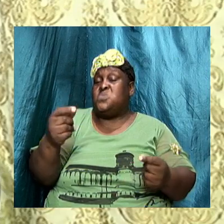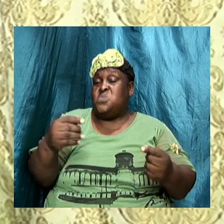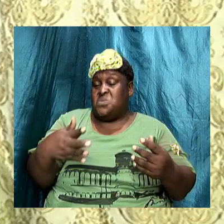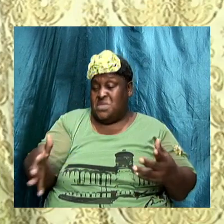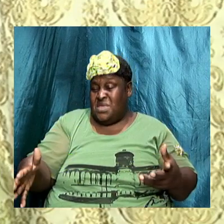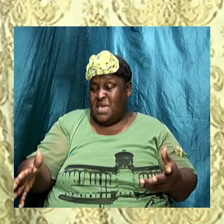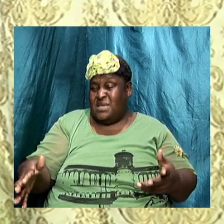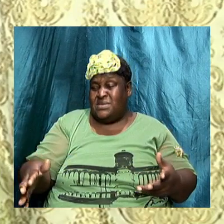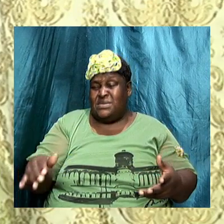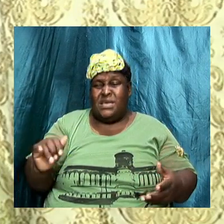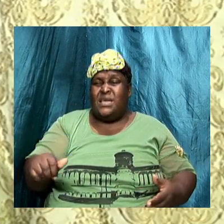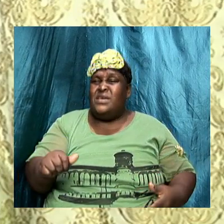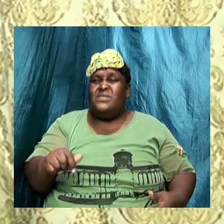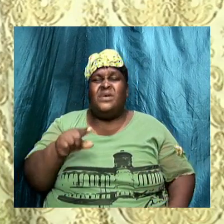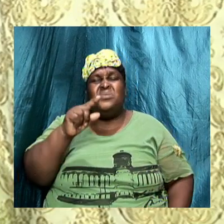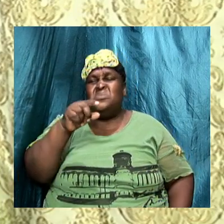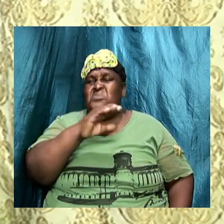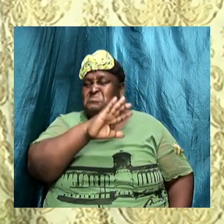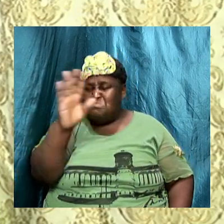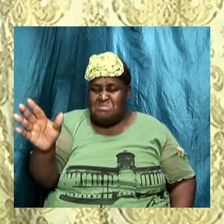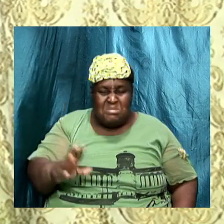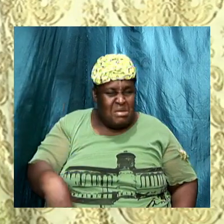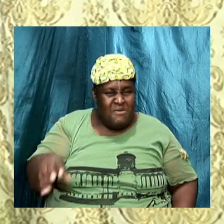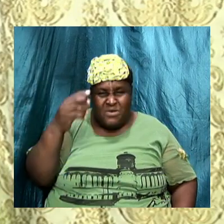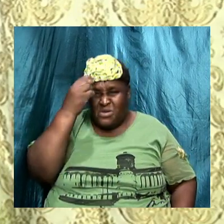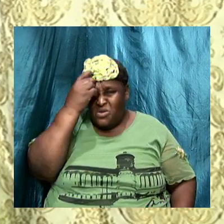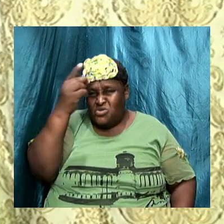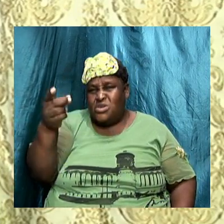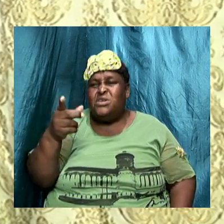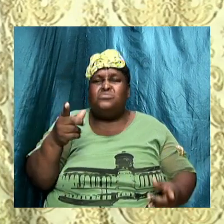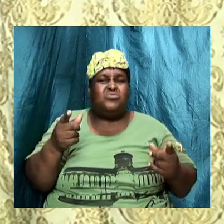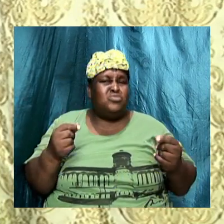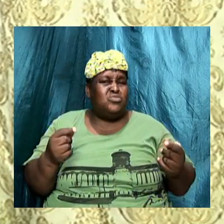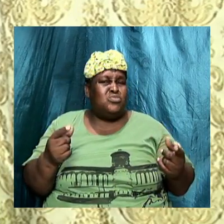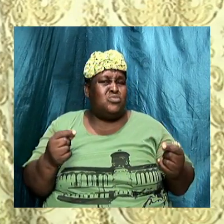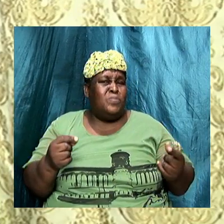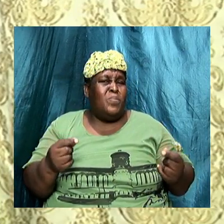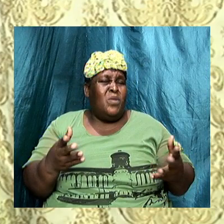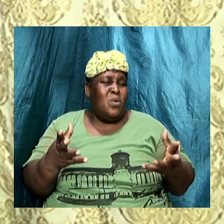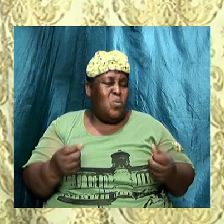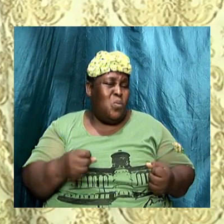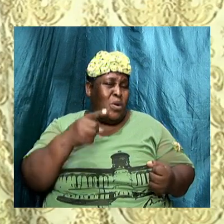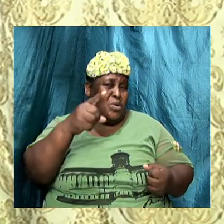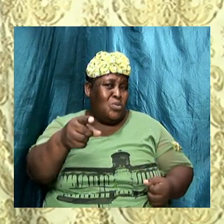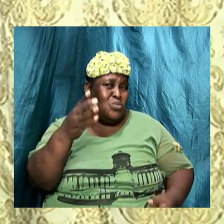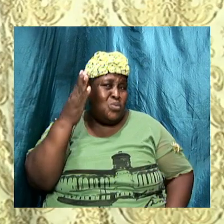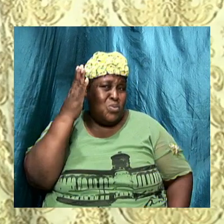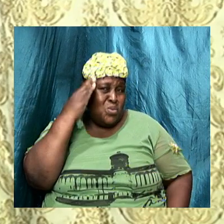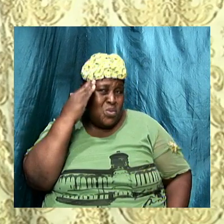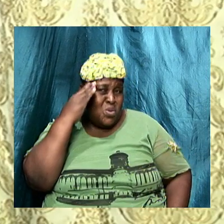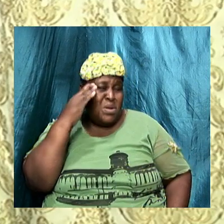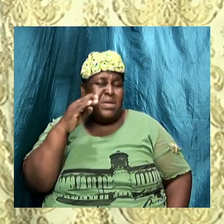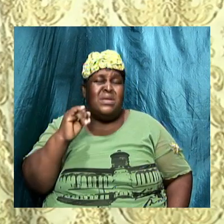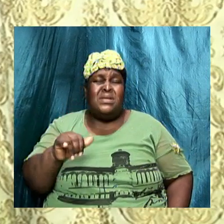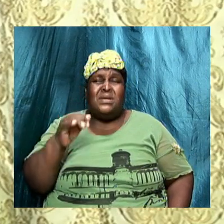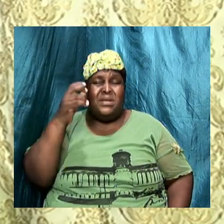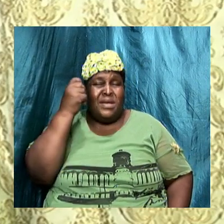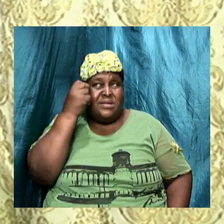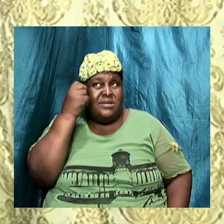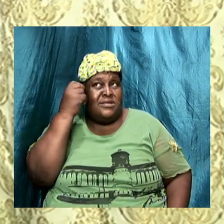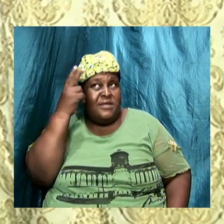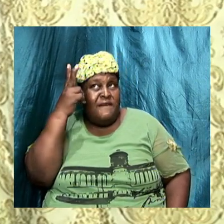you would not dream that you do I want you to be aware and to understand that the adversary is so subtle